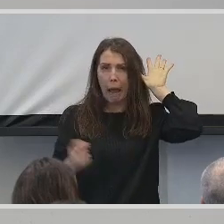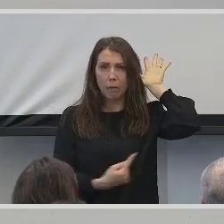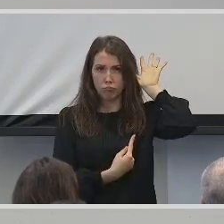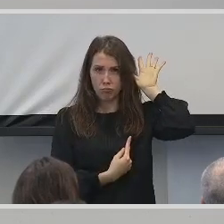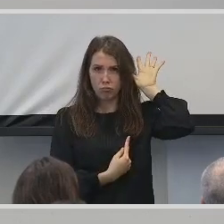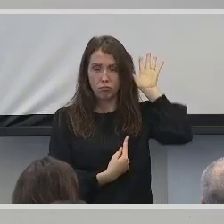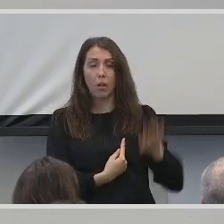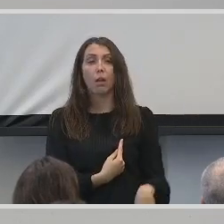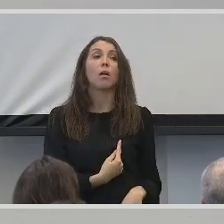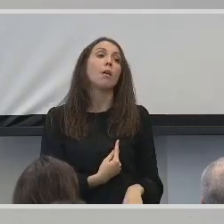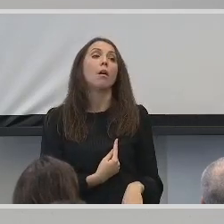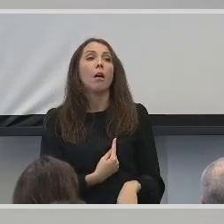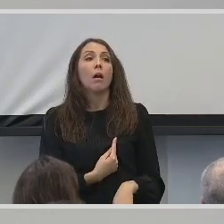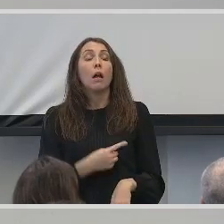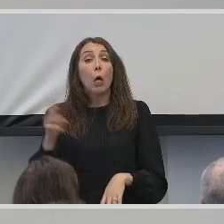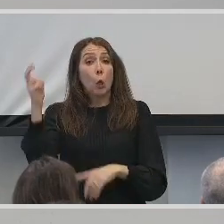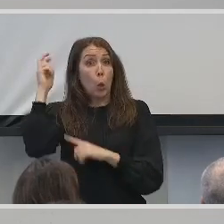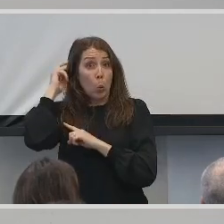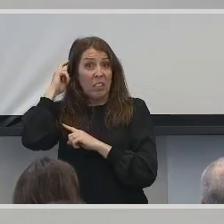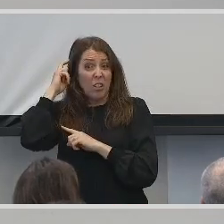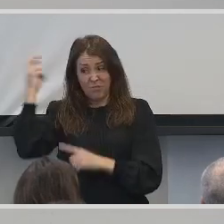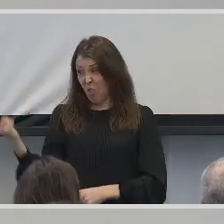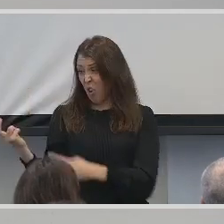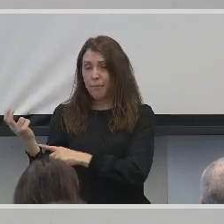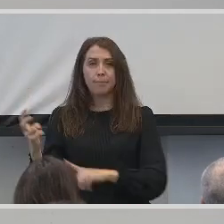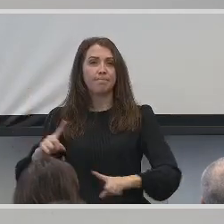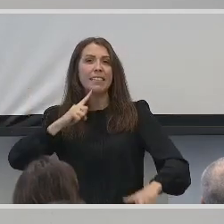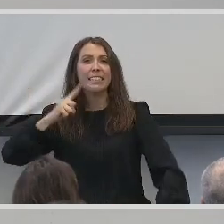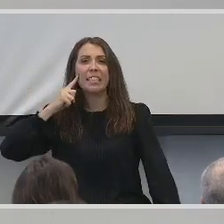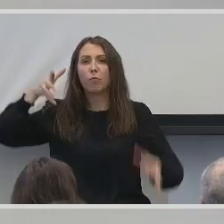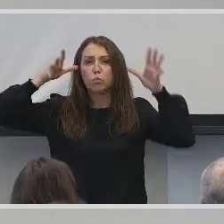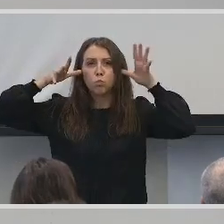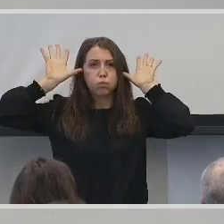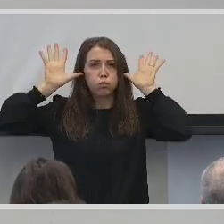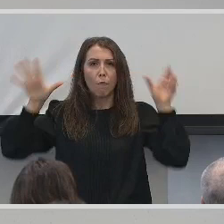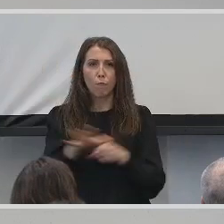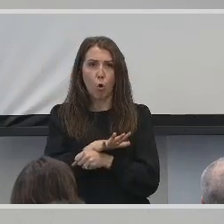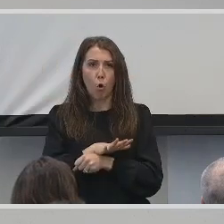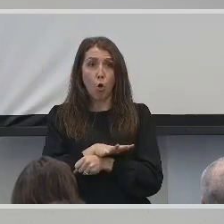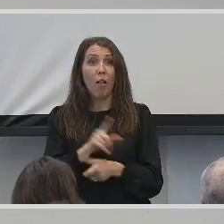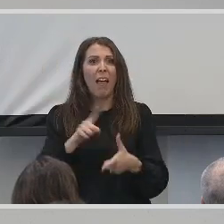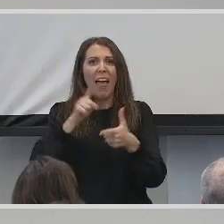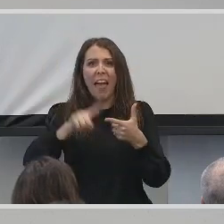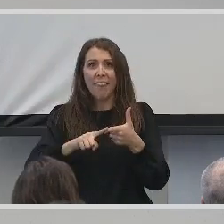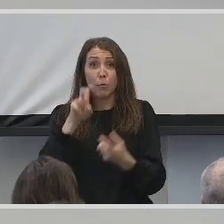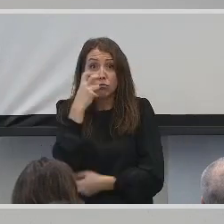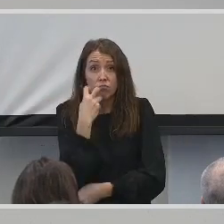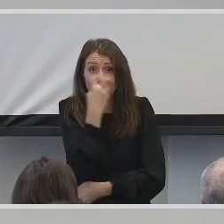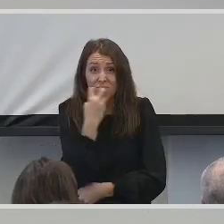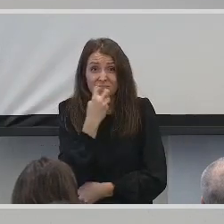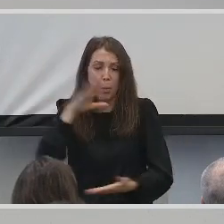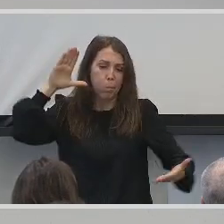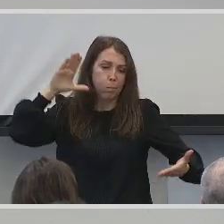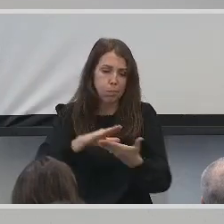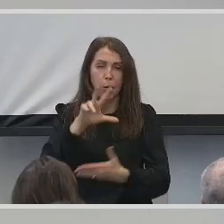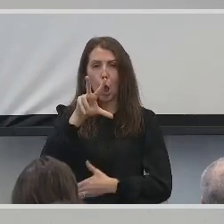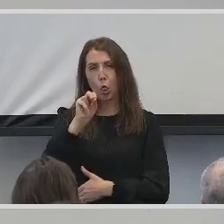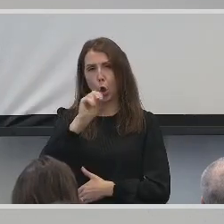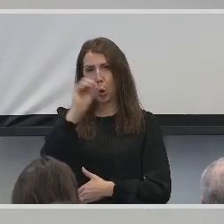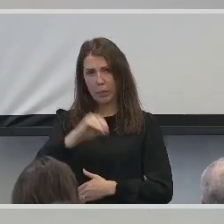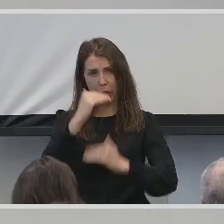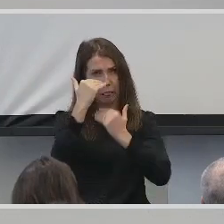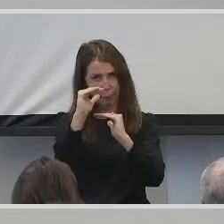Without the cochlear implant, I am completely deaf, and my lip reading accuracy drops to around 30%. Many deaf